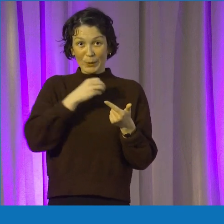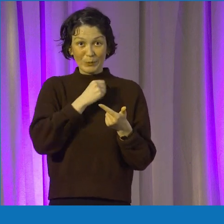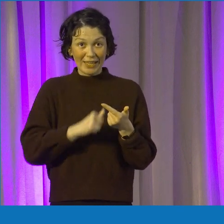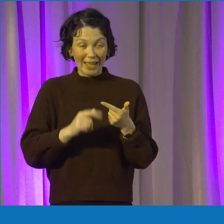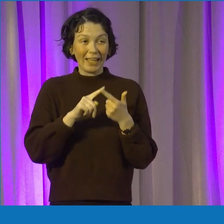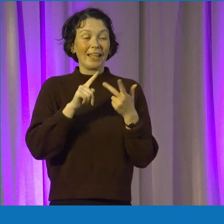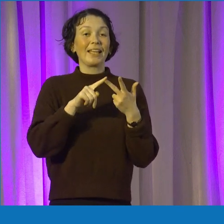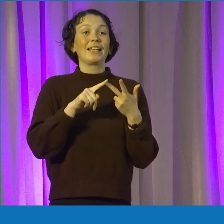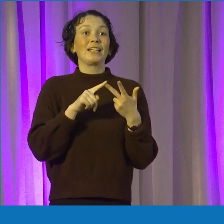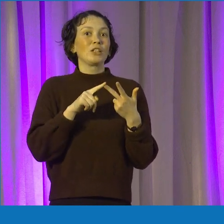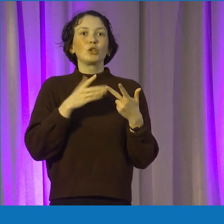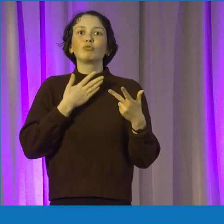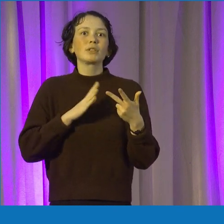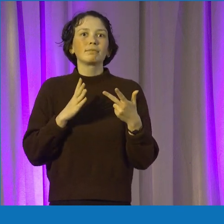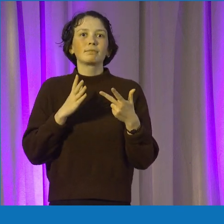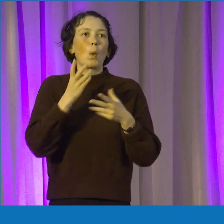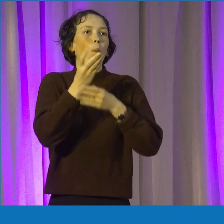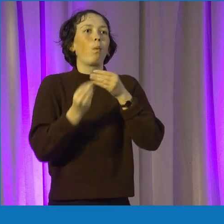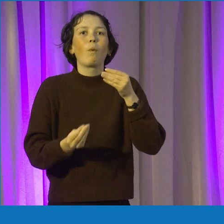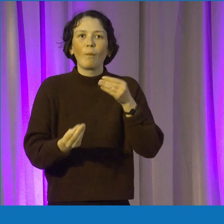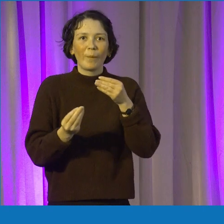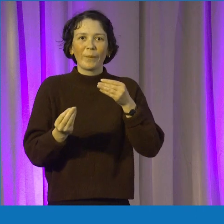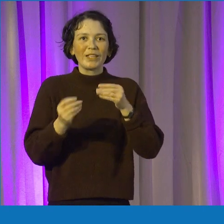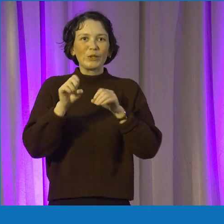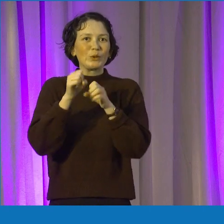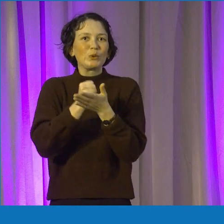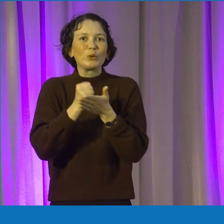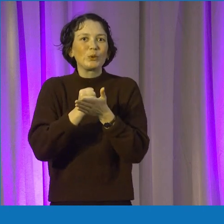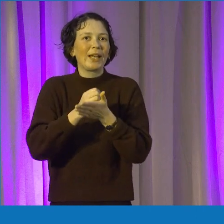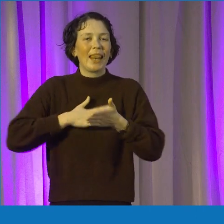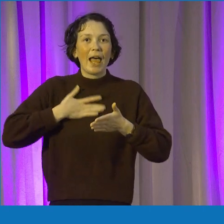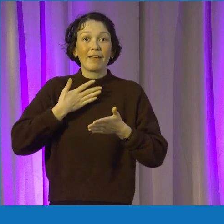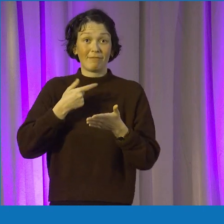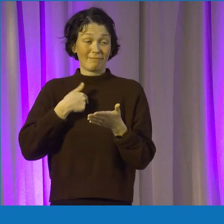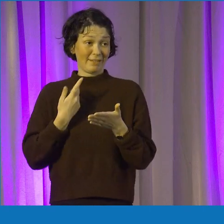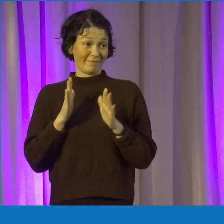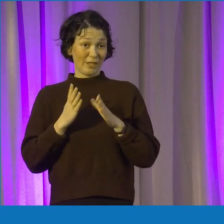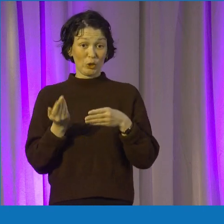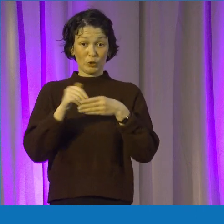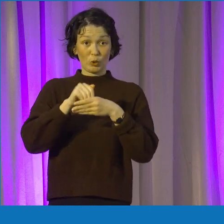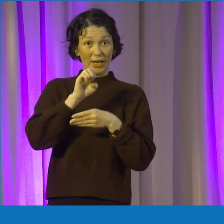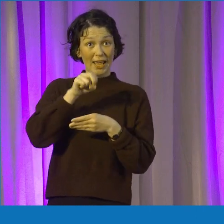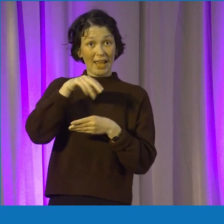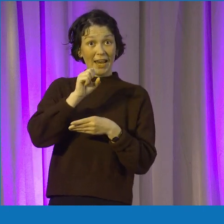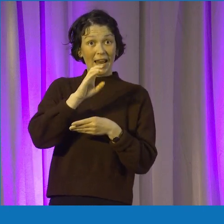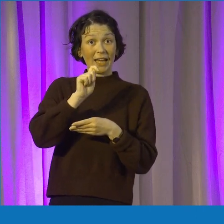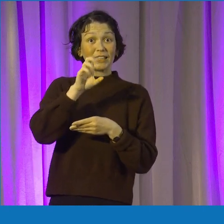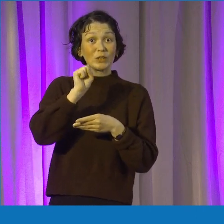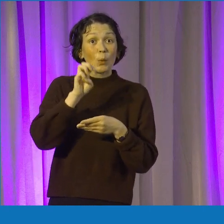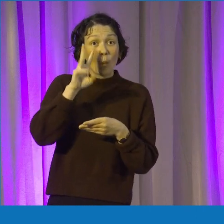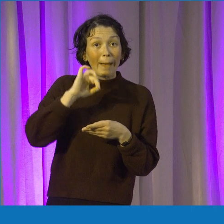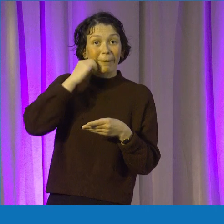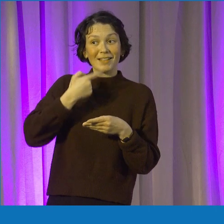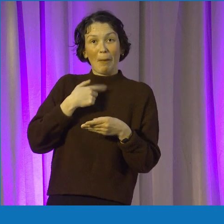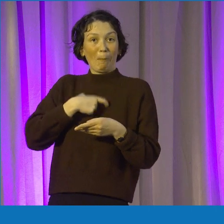throw yourself in the deep end, you'll meet so many amazing people. I joined Enactus because I knew the chairman and didn't know what Enactus was,